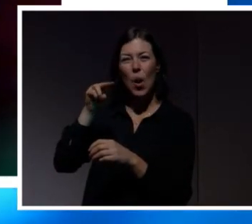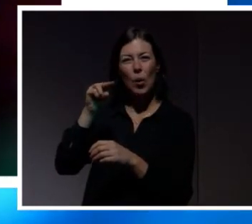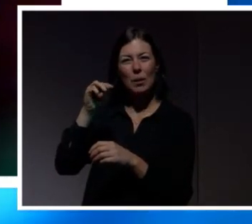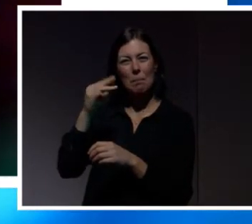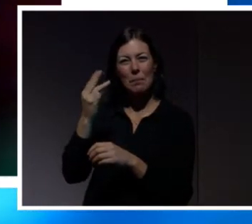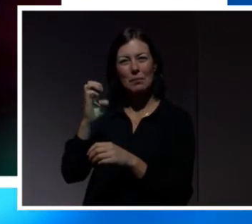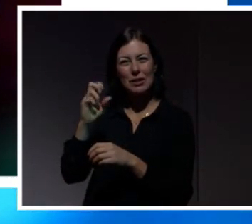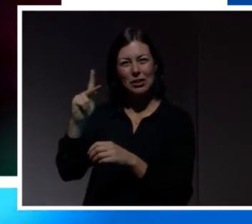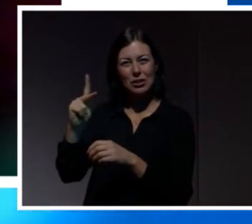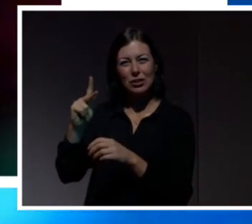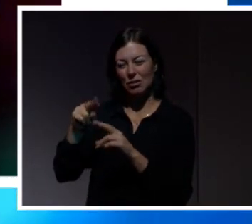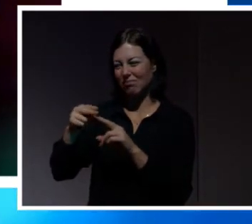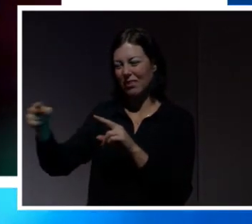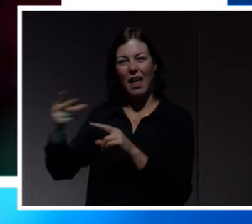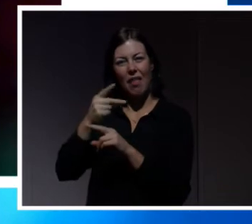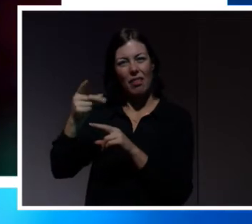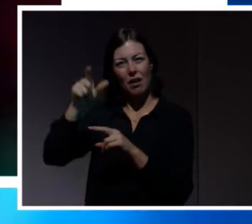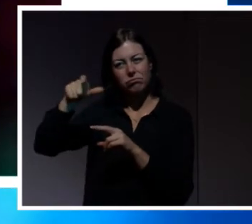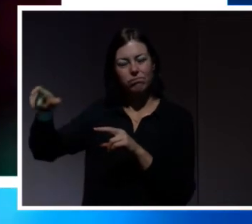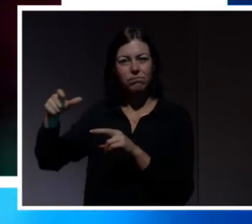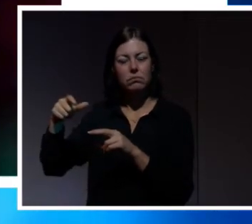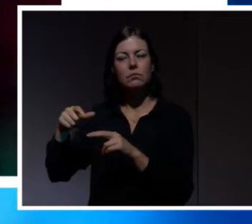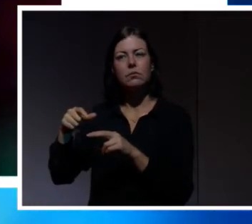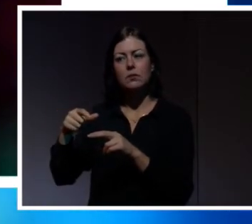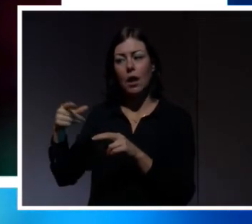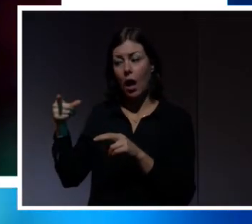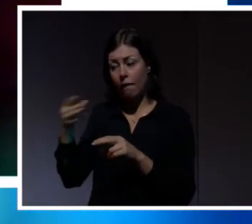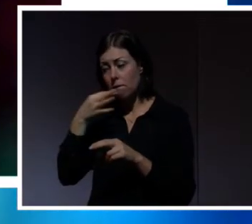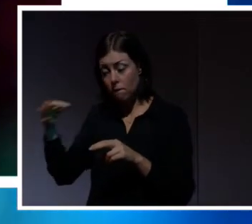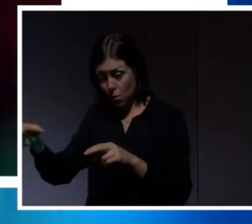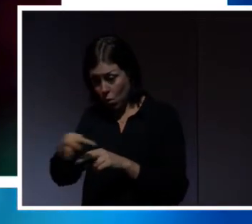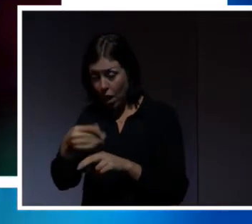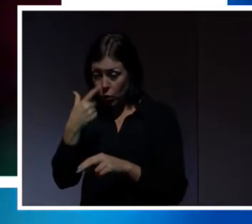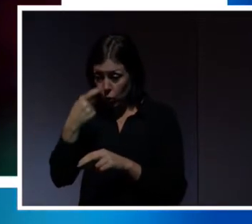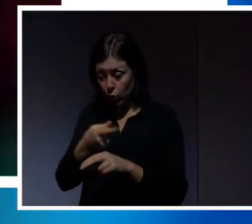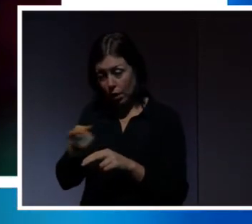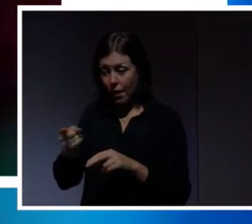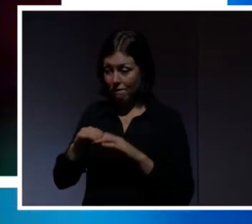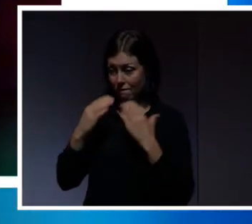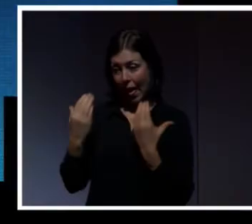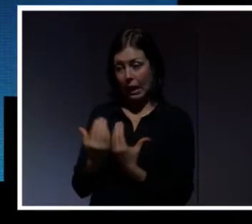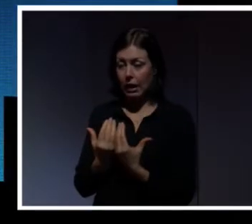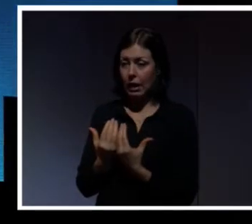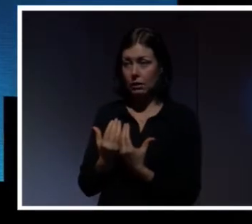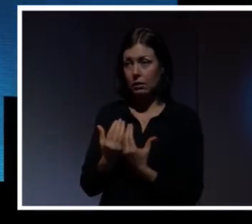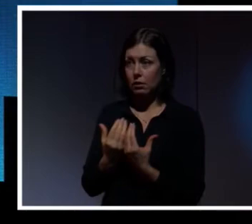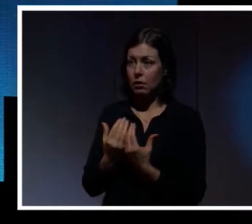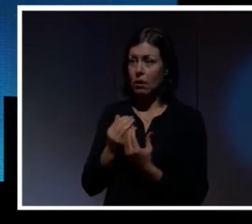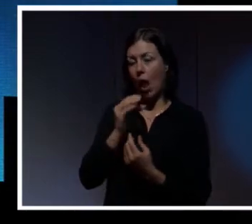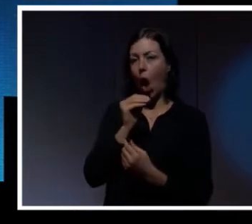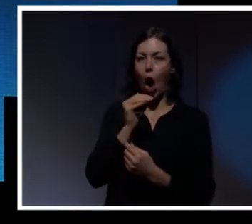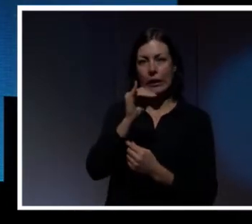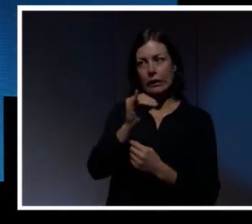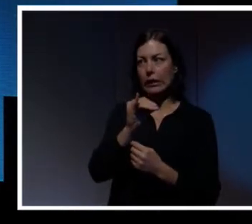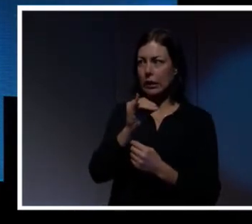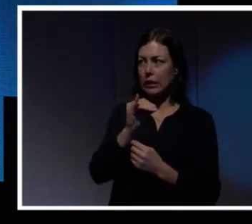Google's DeepMind is there. And he asked all these people, do you think the world is going to be, or if there's going to be an artificial intelligence